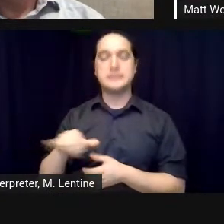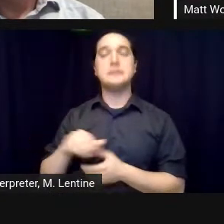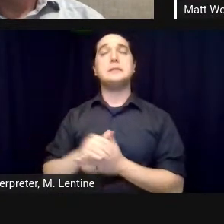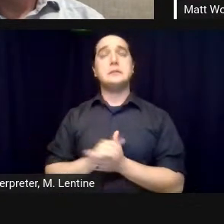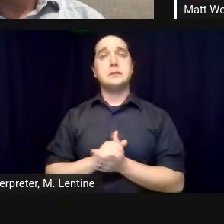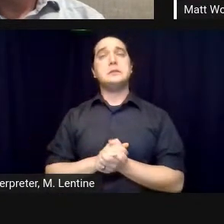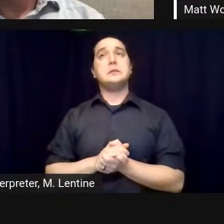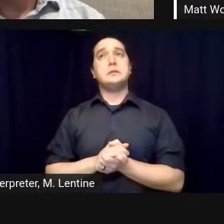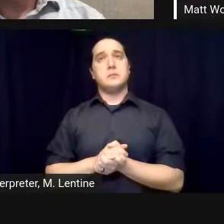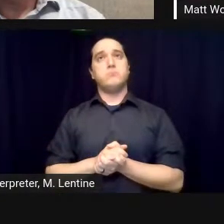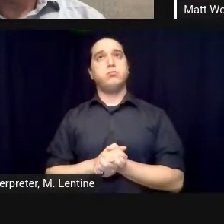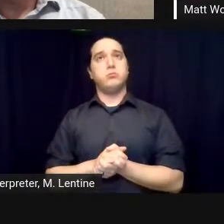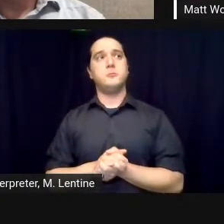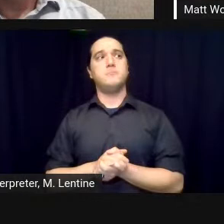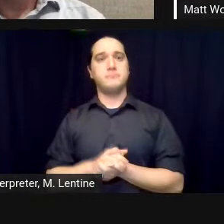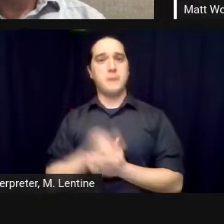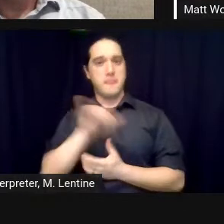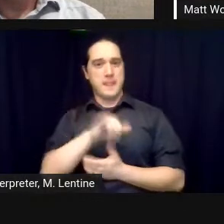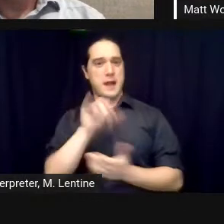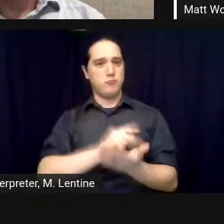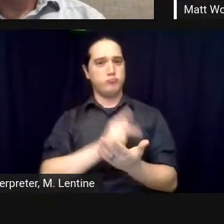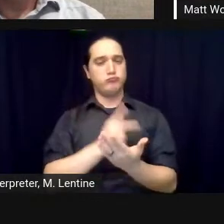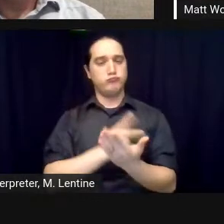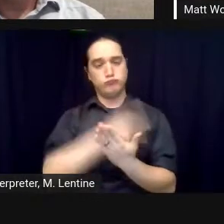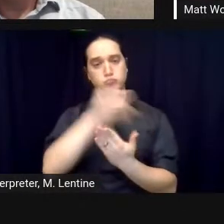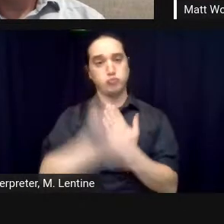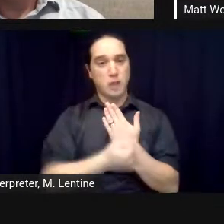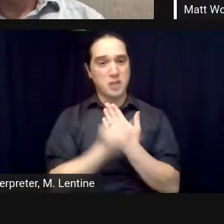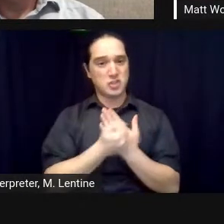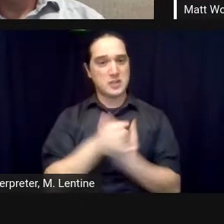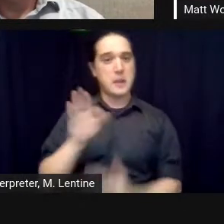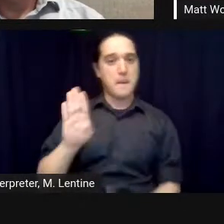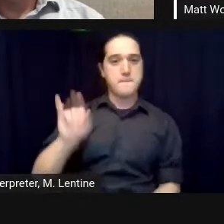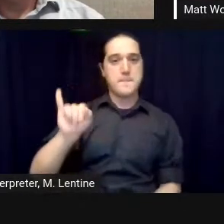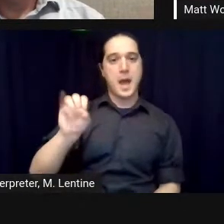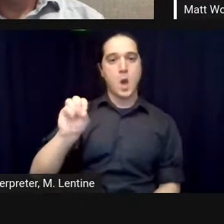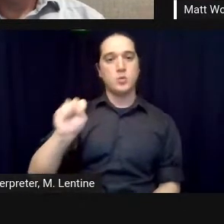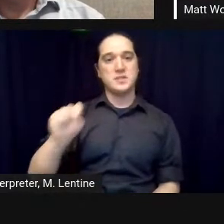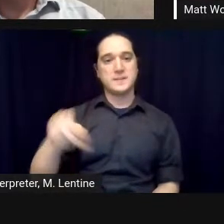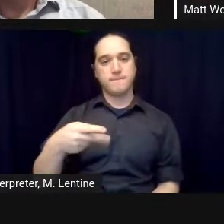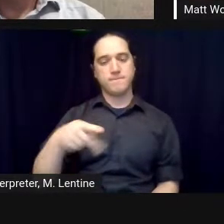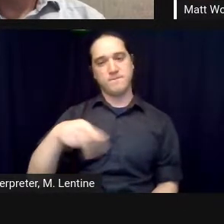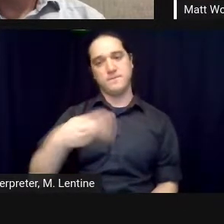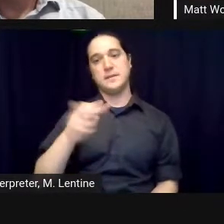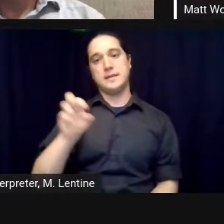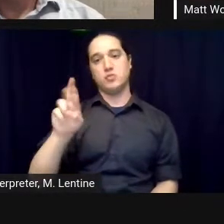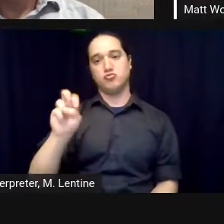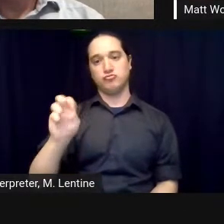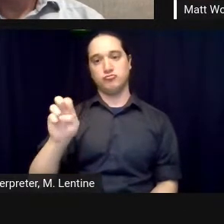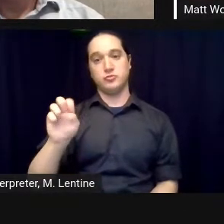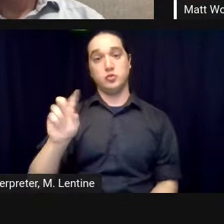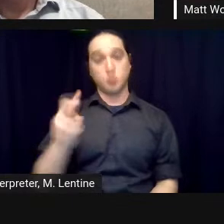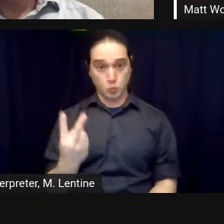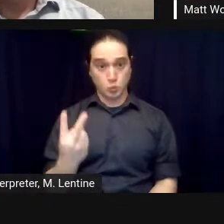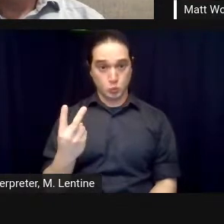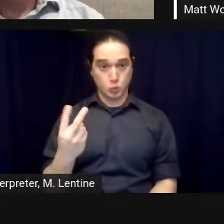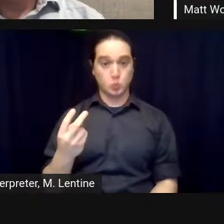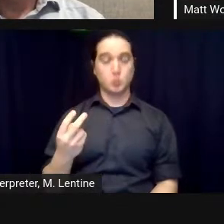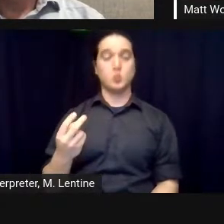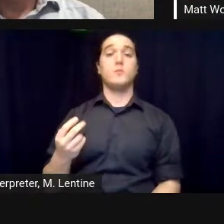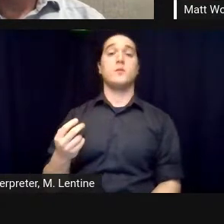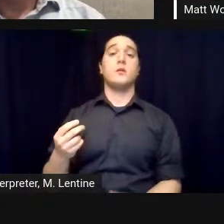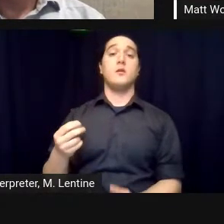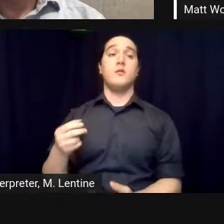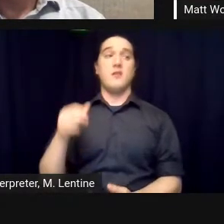big spectacle and it garnered so much attention and so quickly and then there just became this